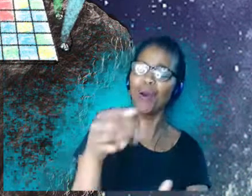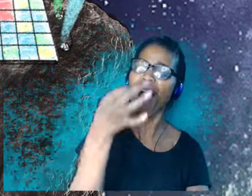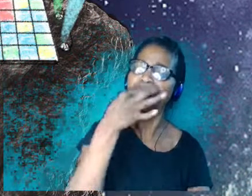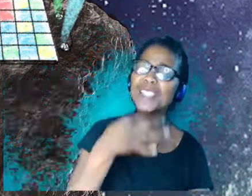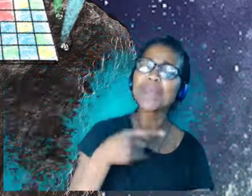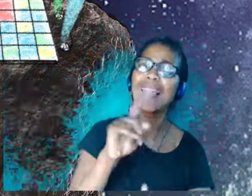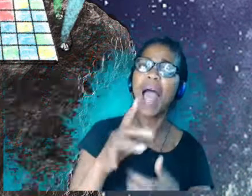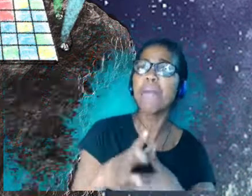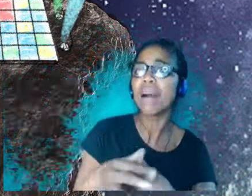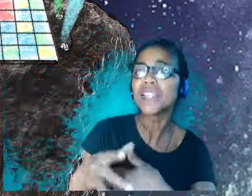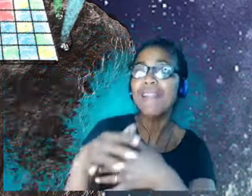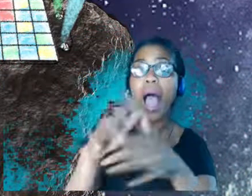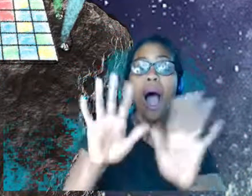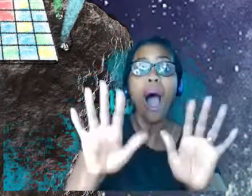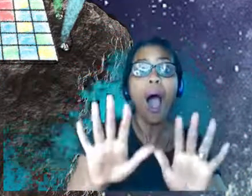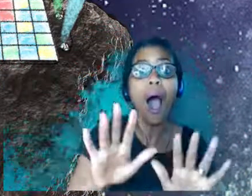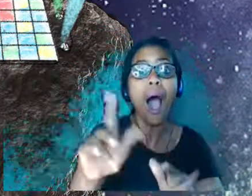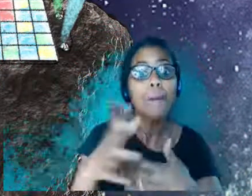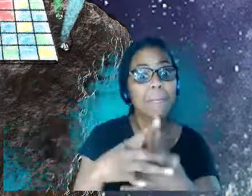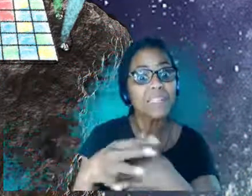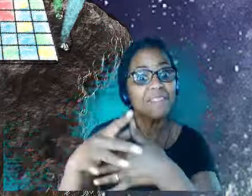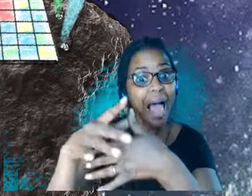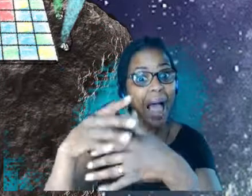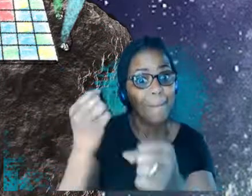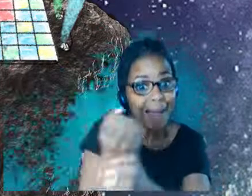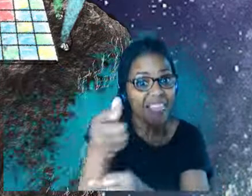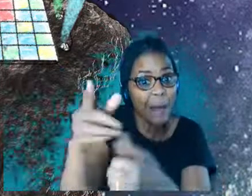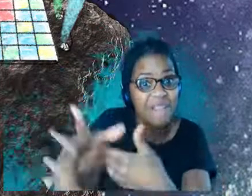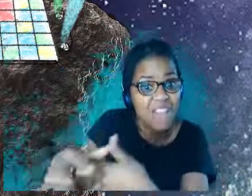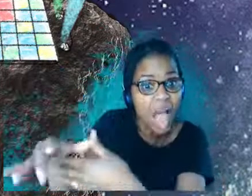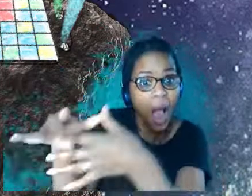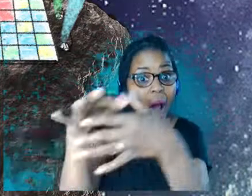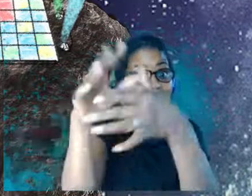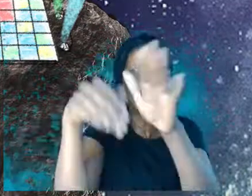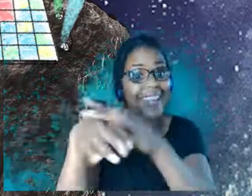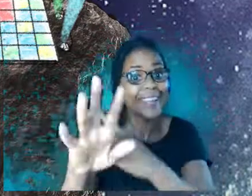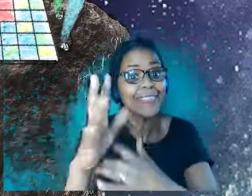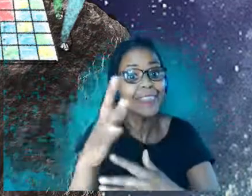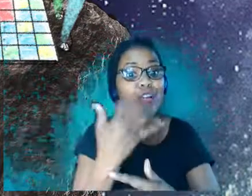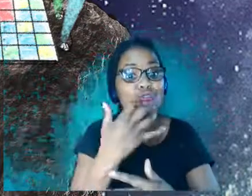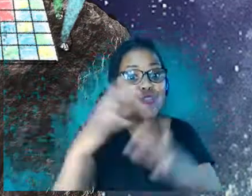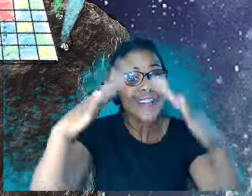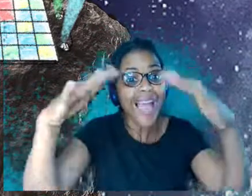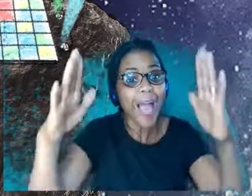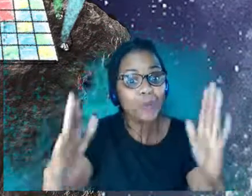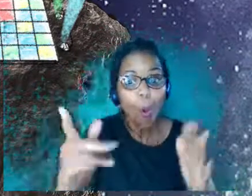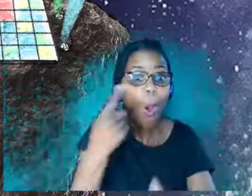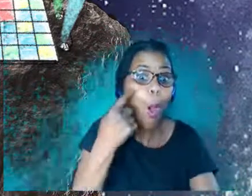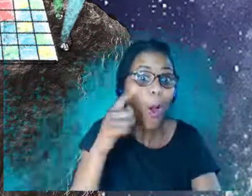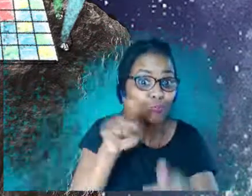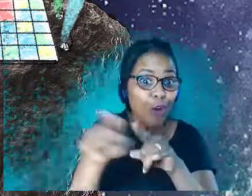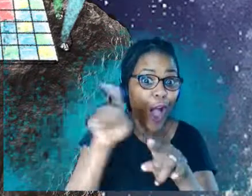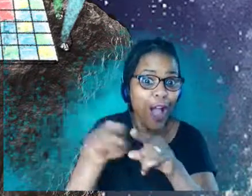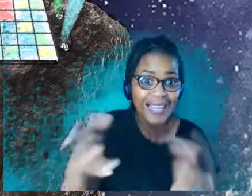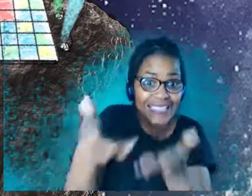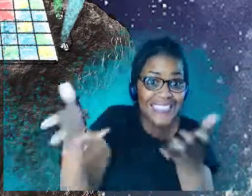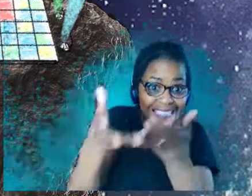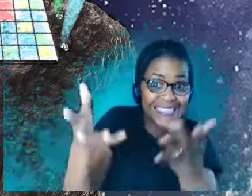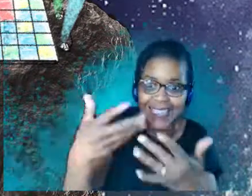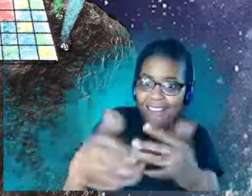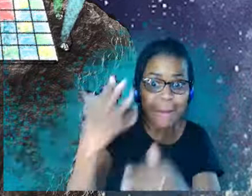flying in the greenhouses? And I was like, oh, that's never been done before. Let's see what that looks like.